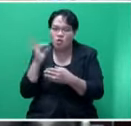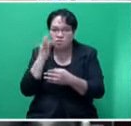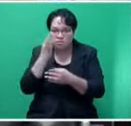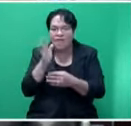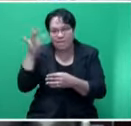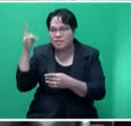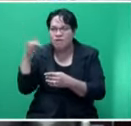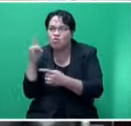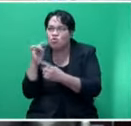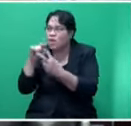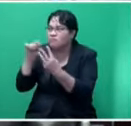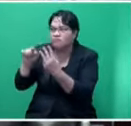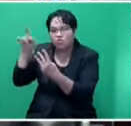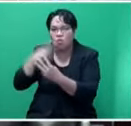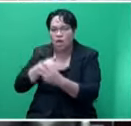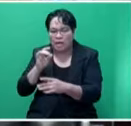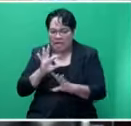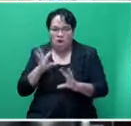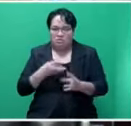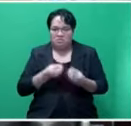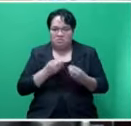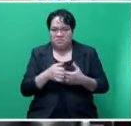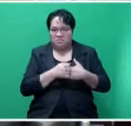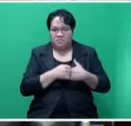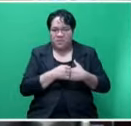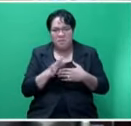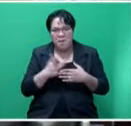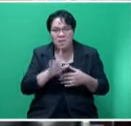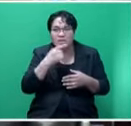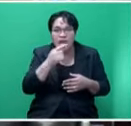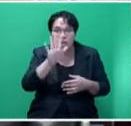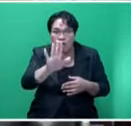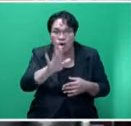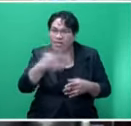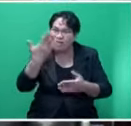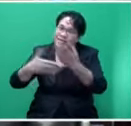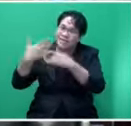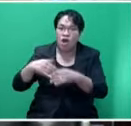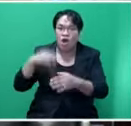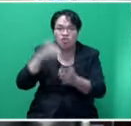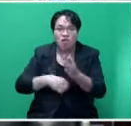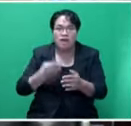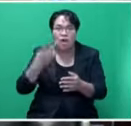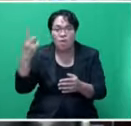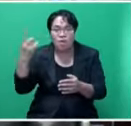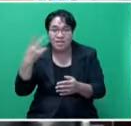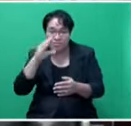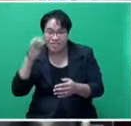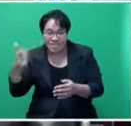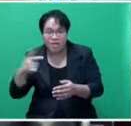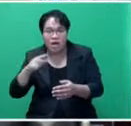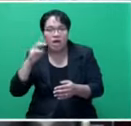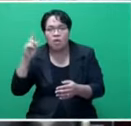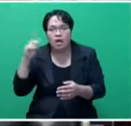So they're not going to put in a tender because it's not worth their money. As you said in your days in 2007 it cost $150,000. We now